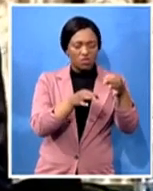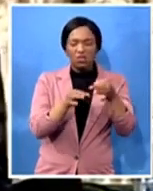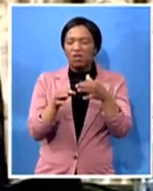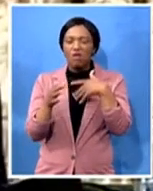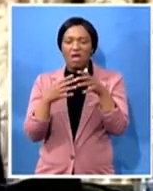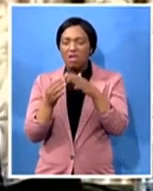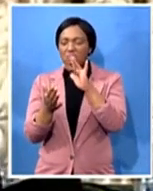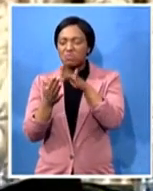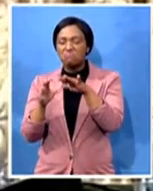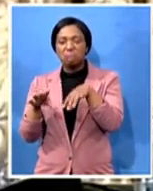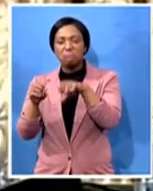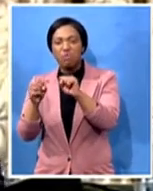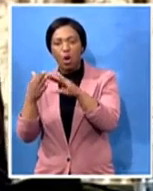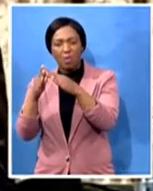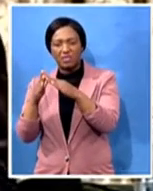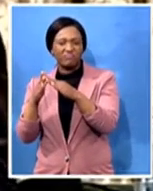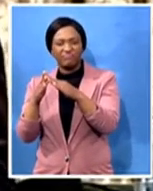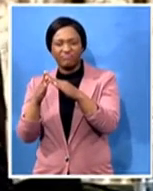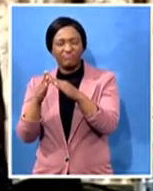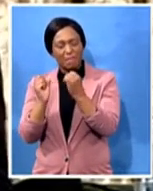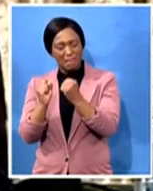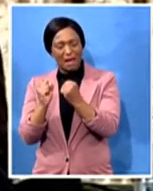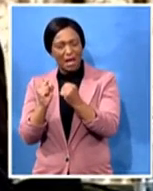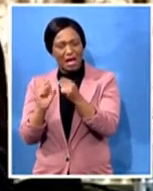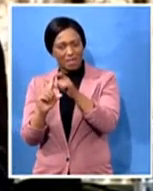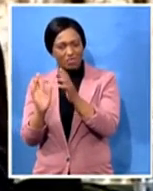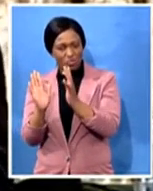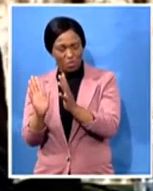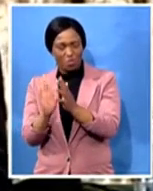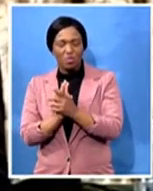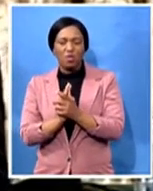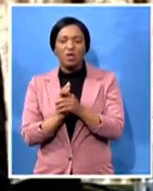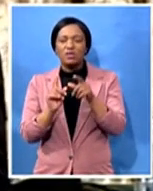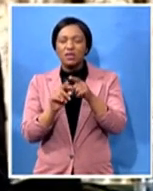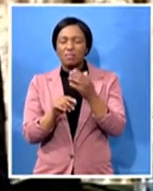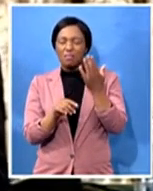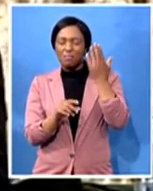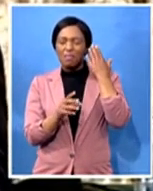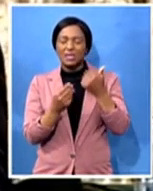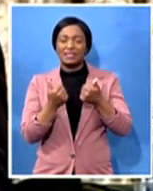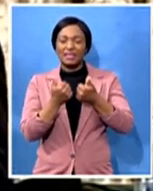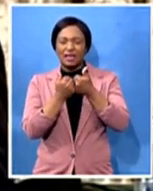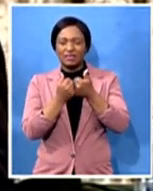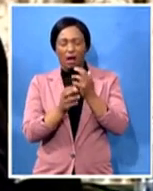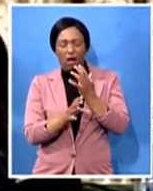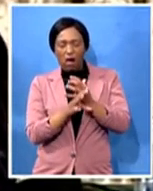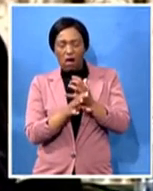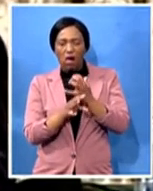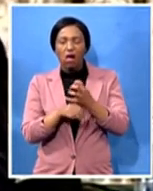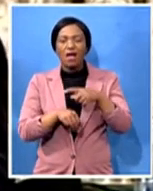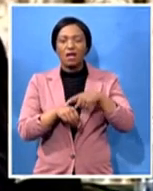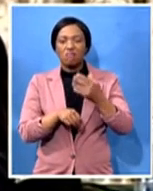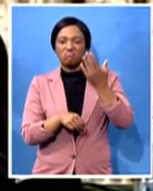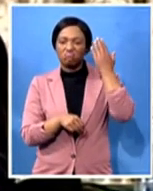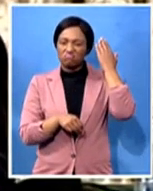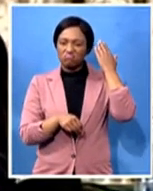the hardships he experienced during the struggle and in prison and the fact that he could not